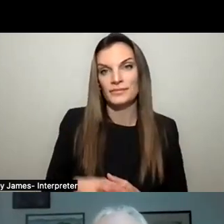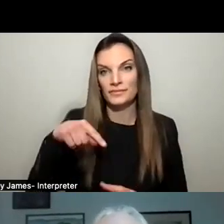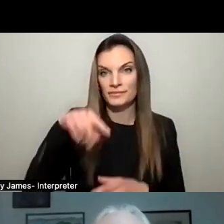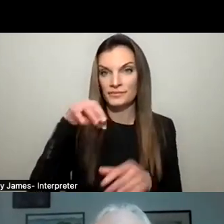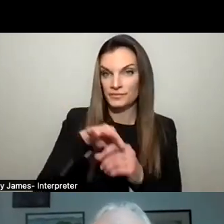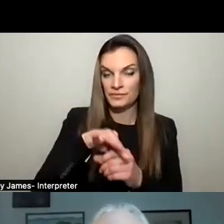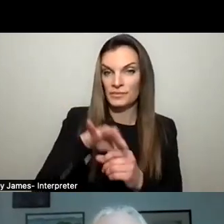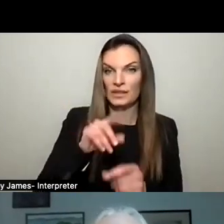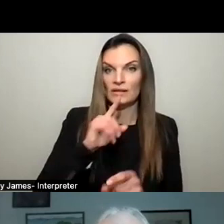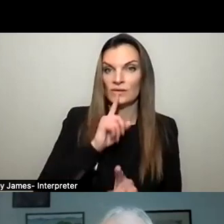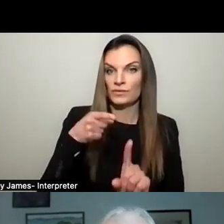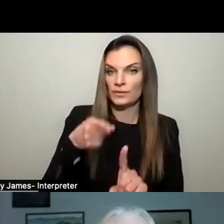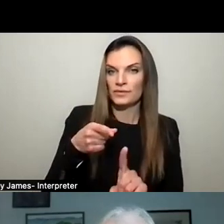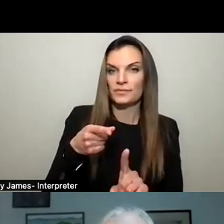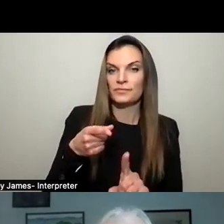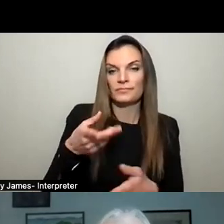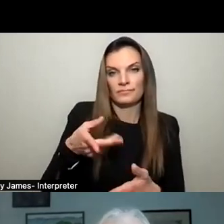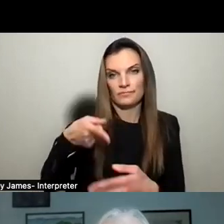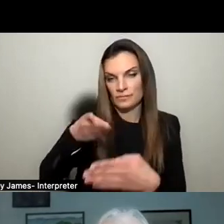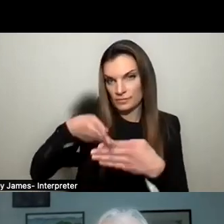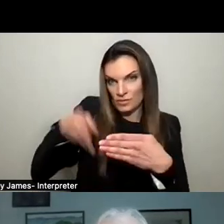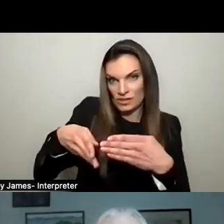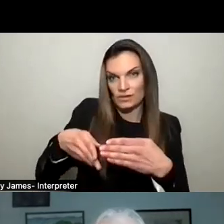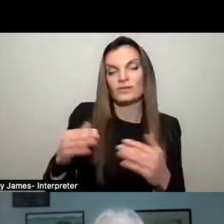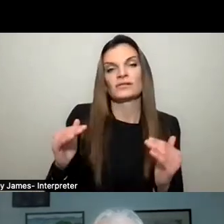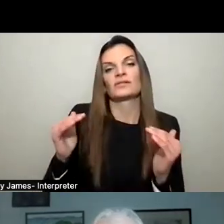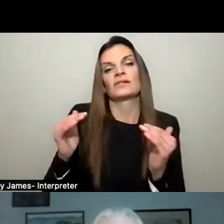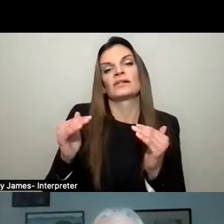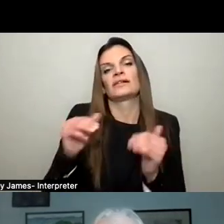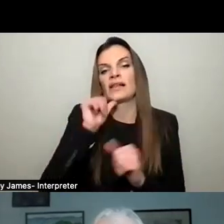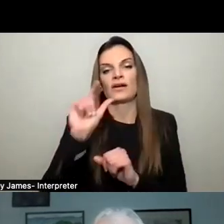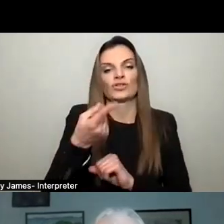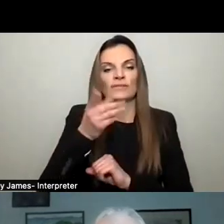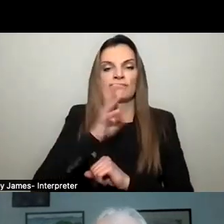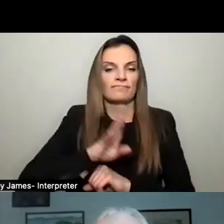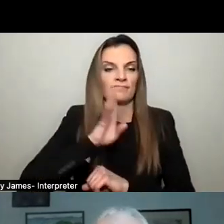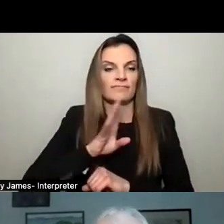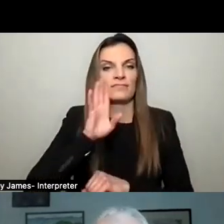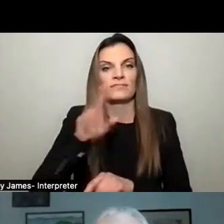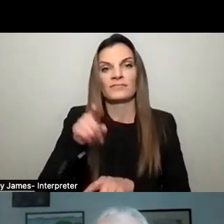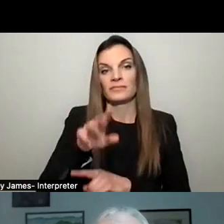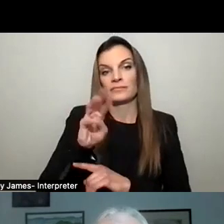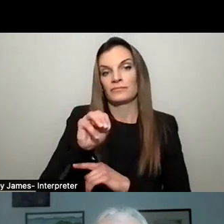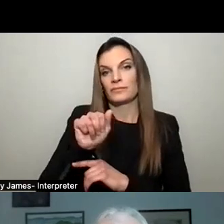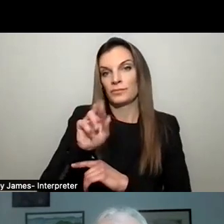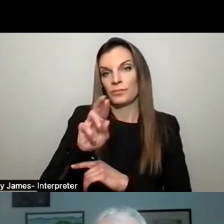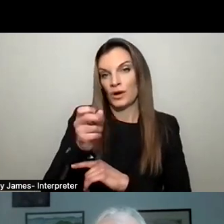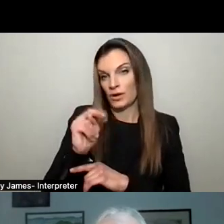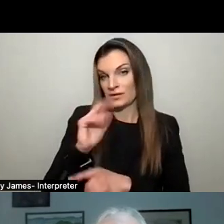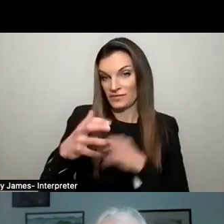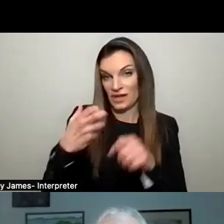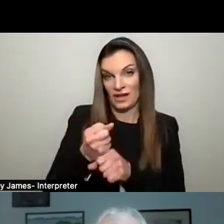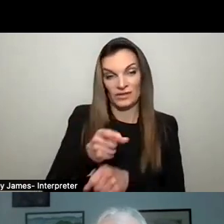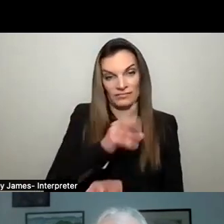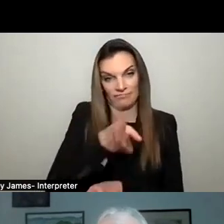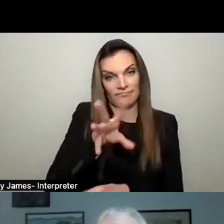is really about results versus rhetoric, uh, in the five years that Martin has lived here, he's never involved himself